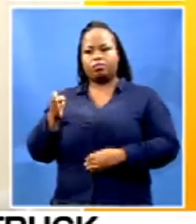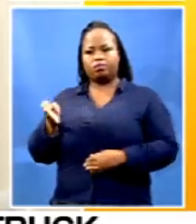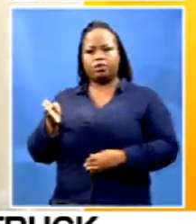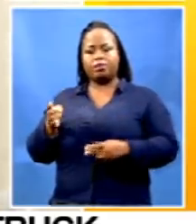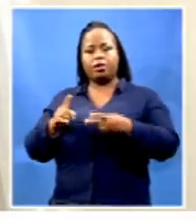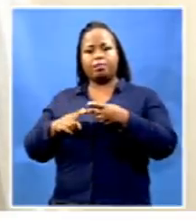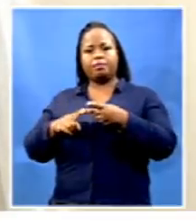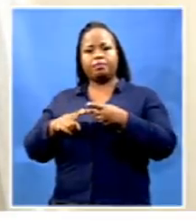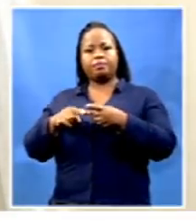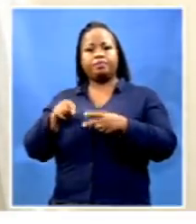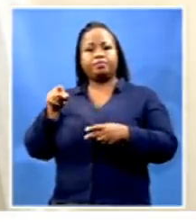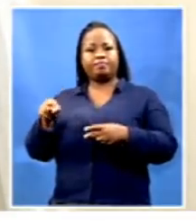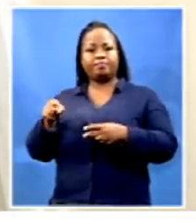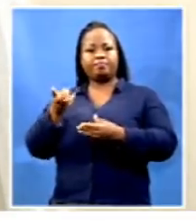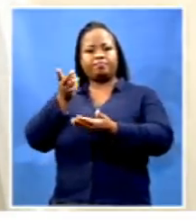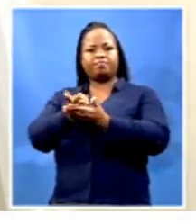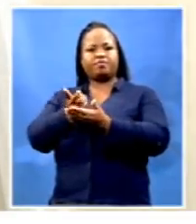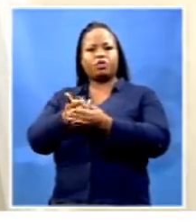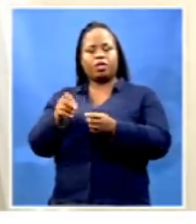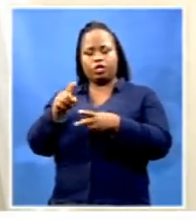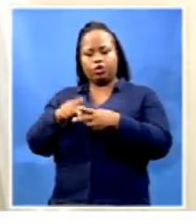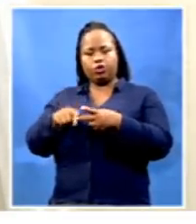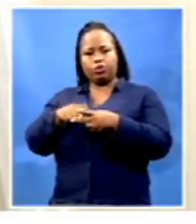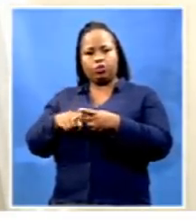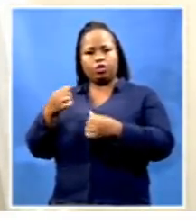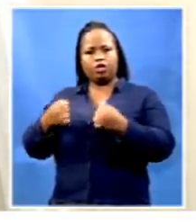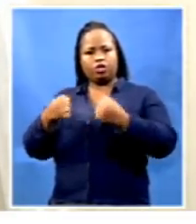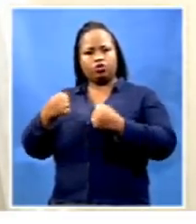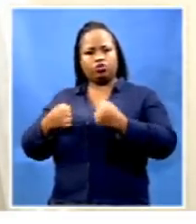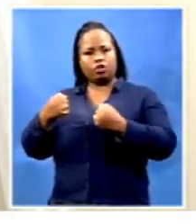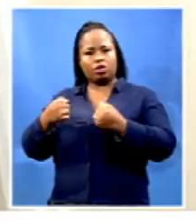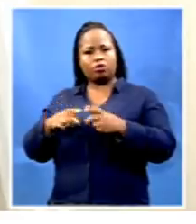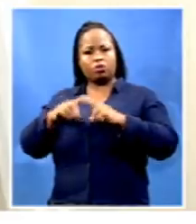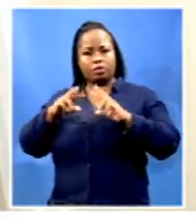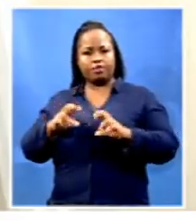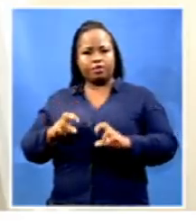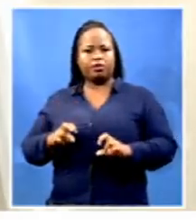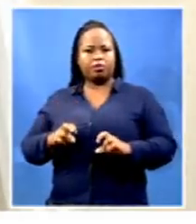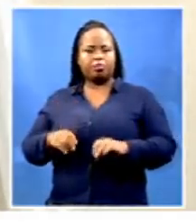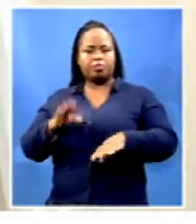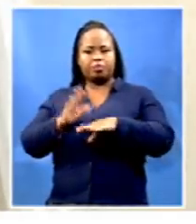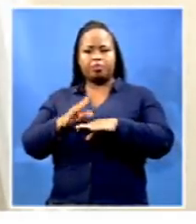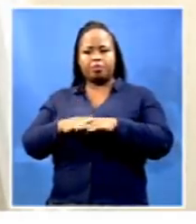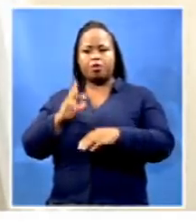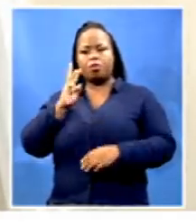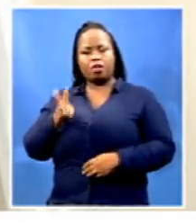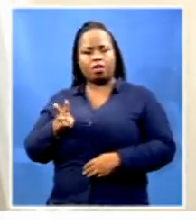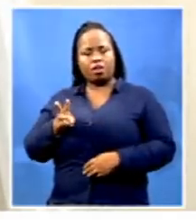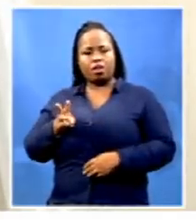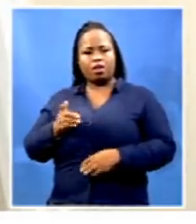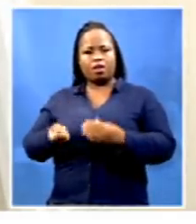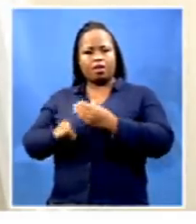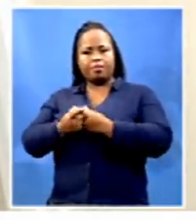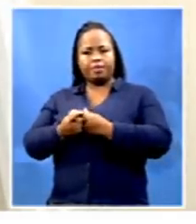hospital with the passenger. There were two in the truck. An investigation will be taken on